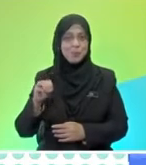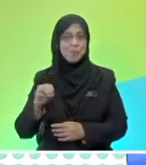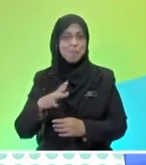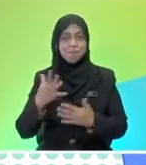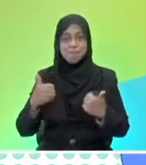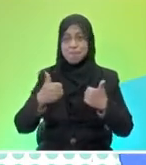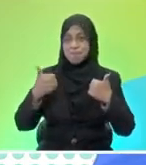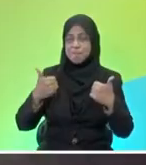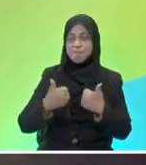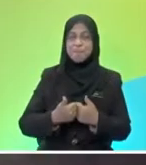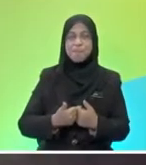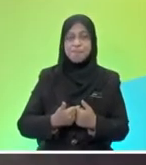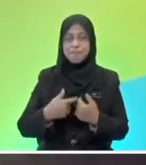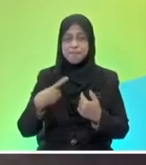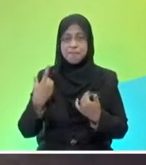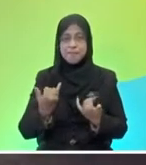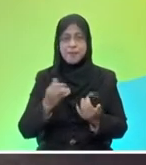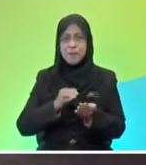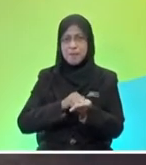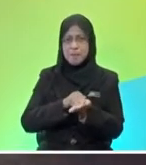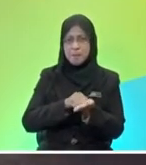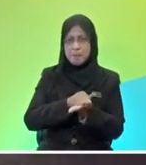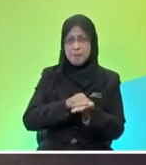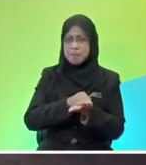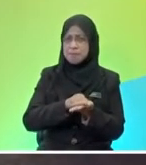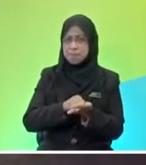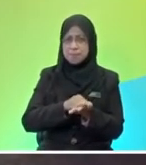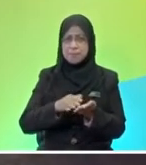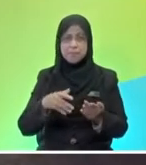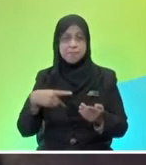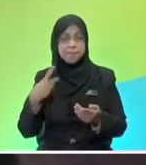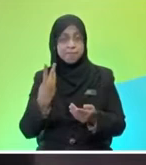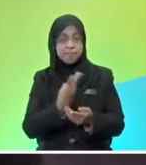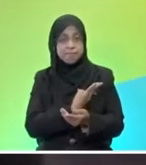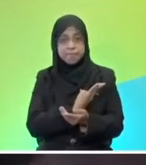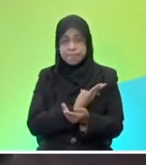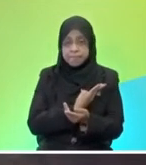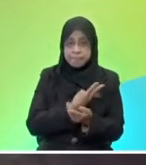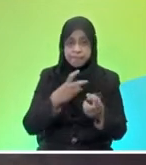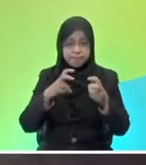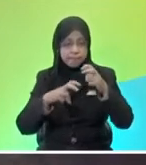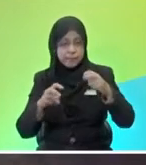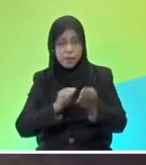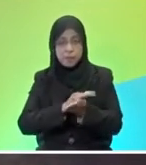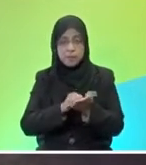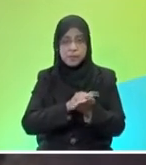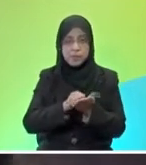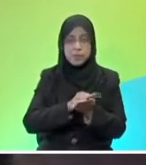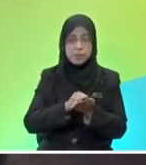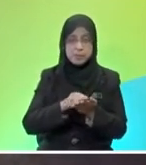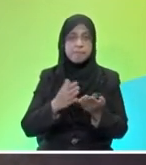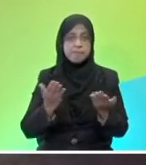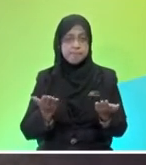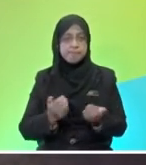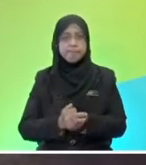today. And Mr. Q, you were talking about friction. Is that something that we're going to explore together? Yes, today we are going to talk about frictional force.